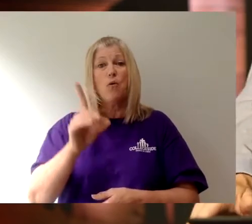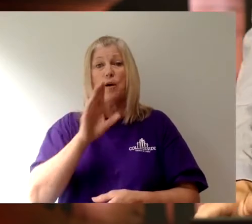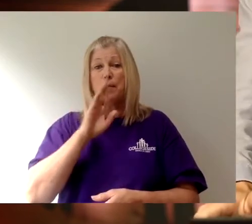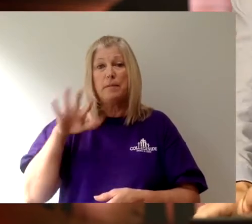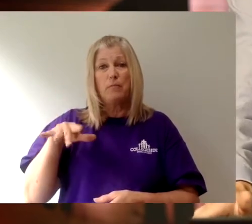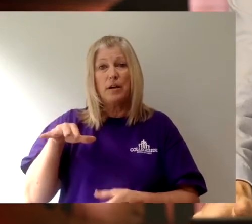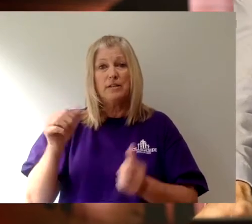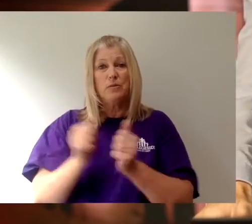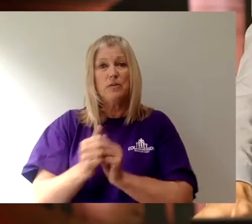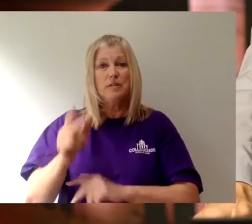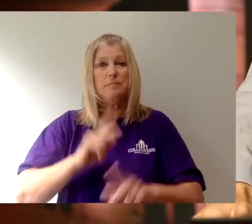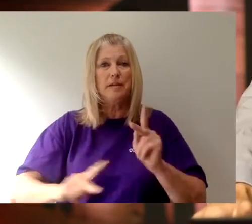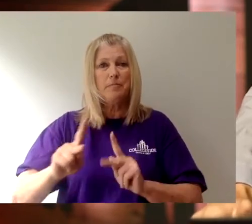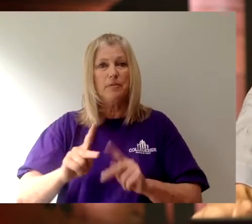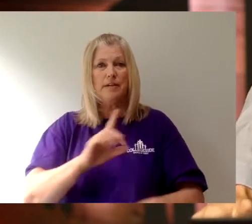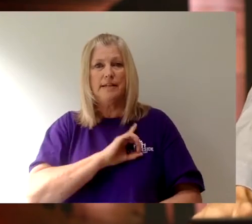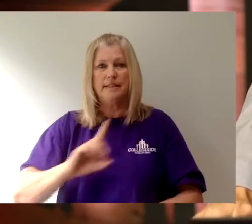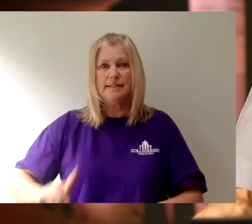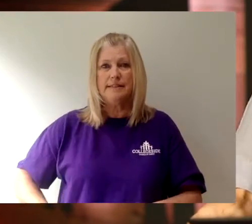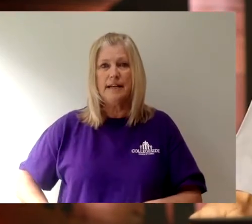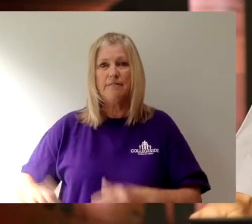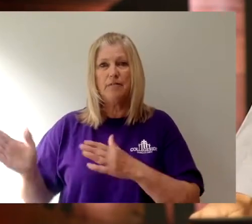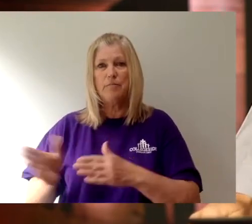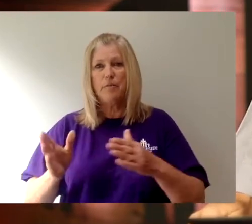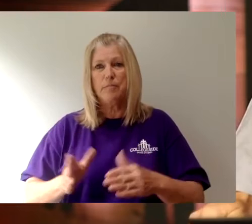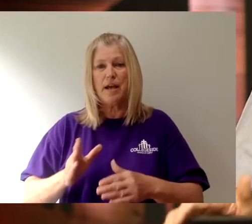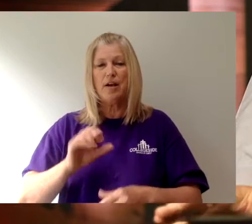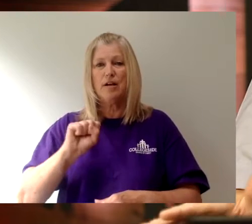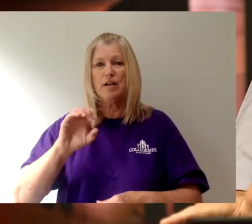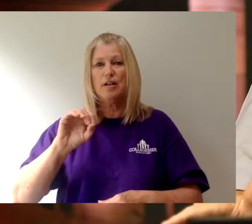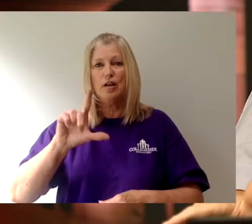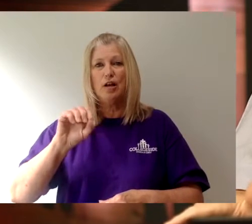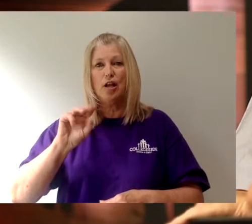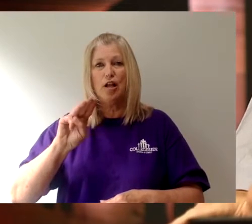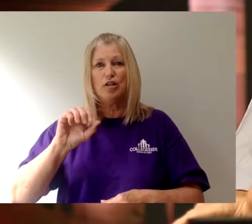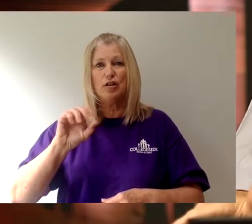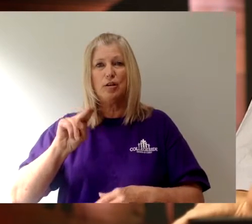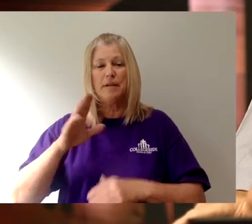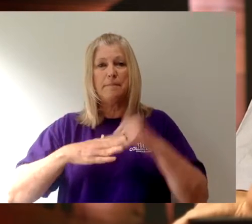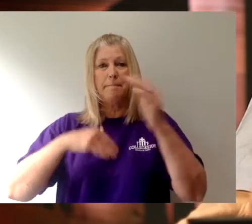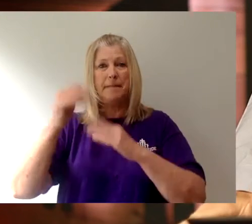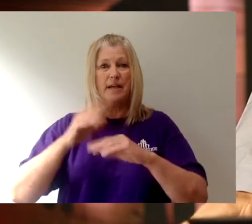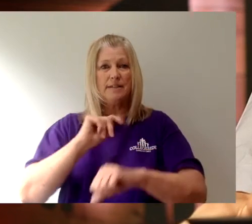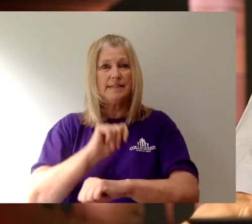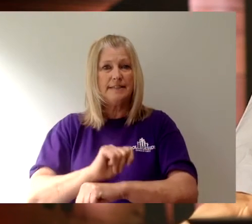with his people. David prepared, Solomon built. The temple was the beautiful